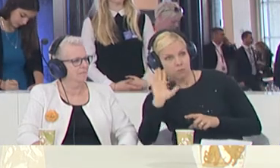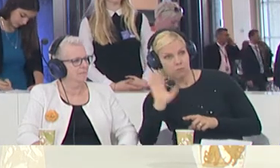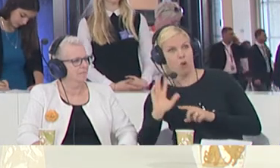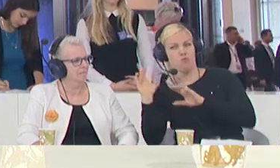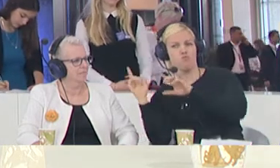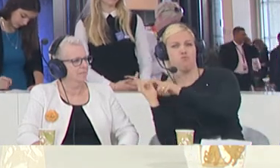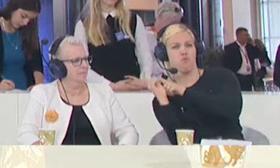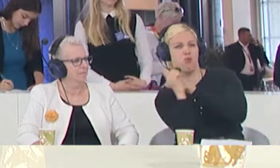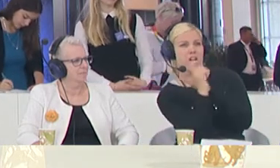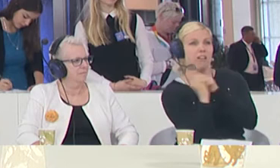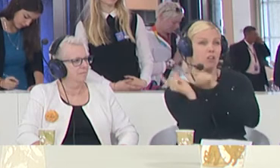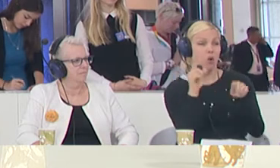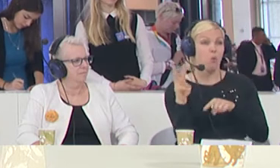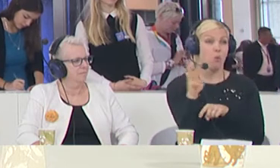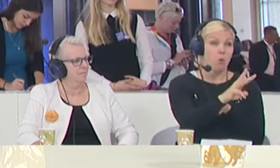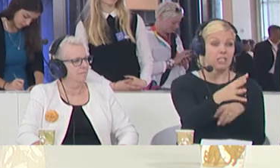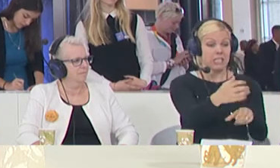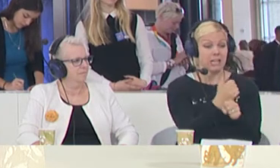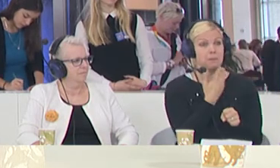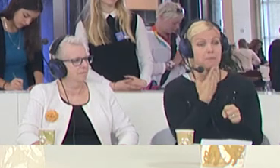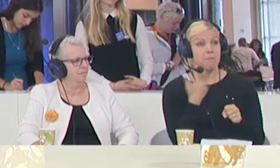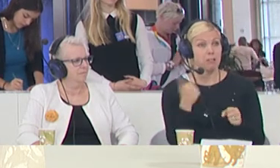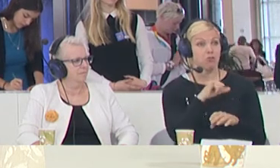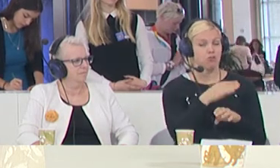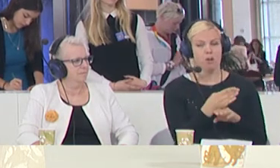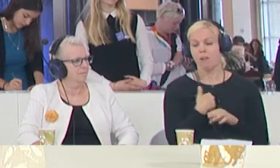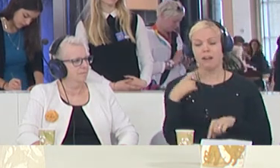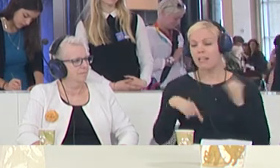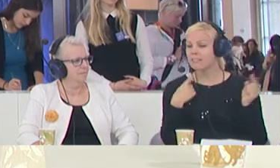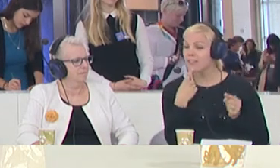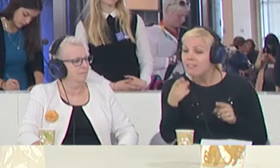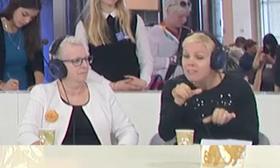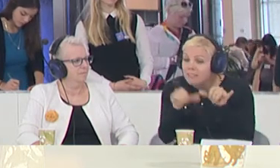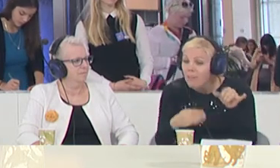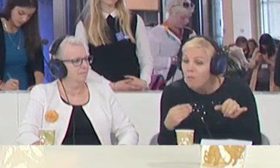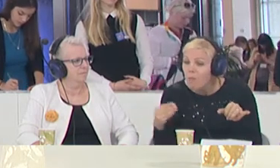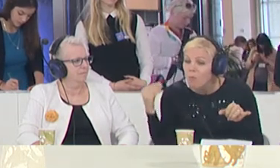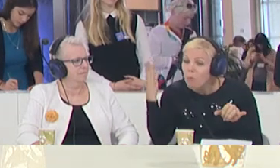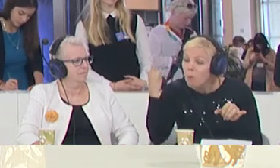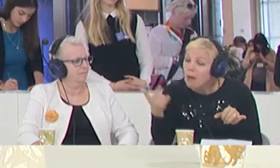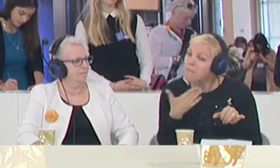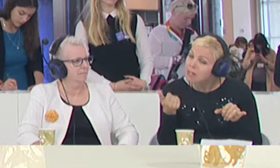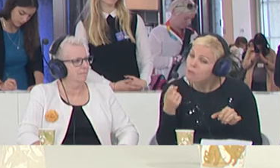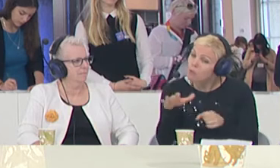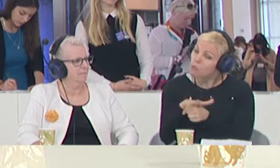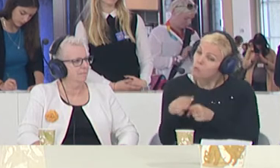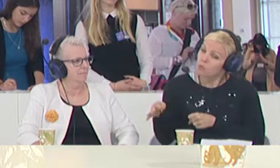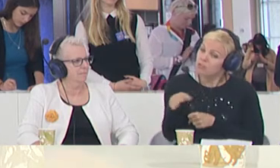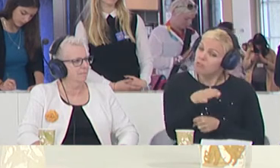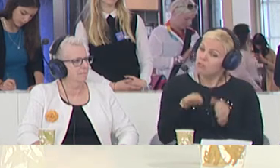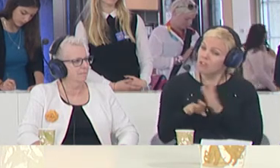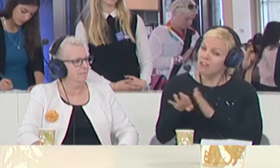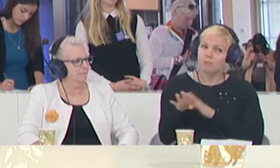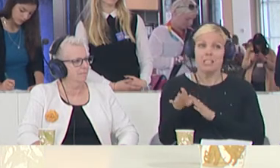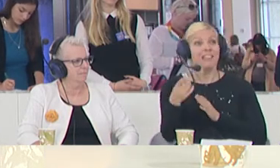them, for example, look, you should stay home, because that's going to be better for the regional development, because they know exactly that it might be better for the regional development, but not